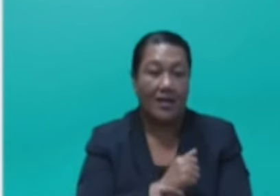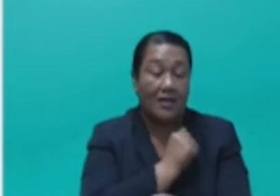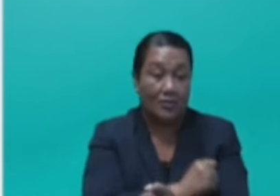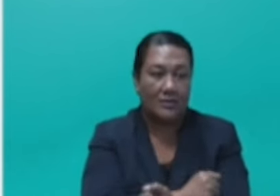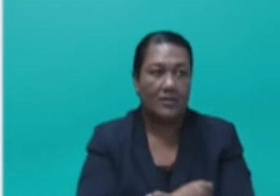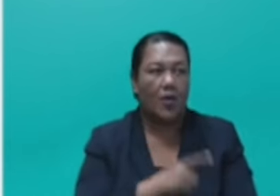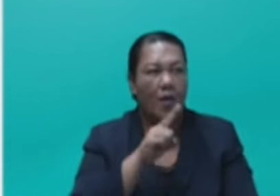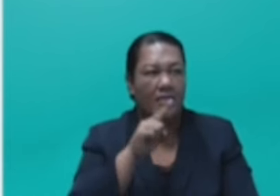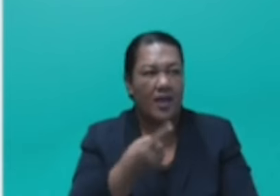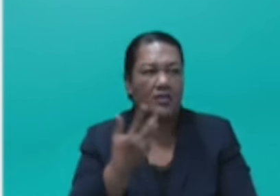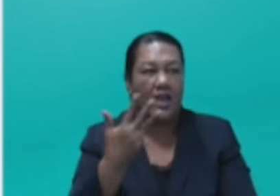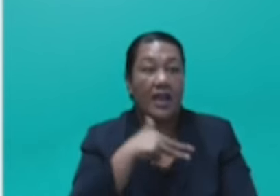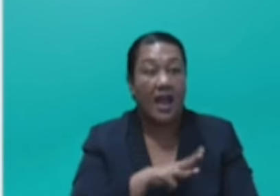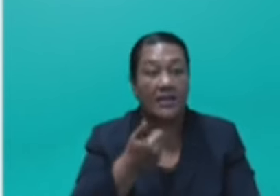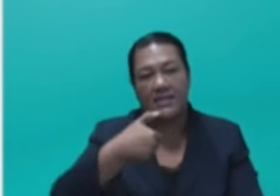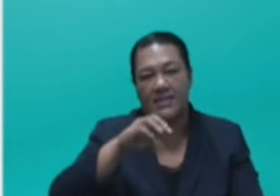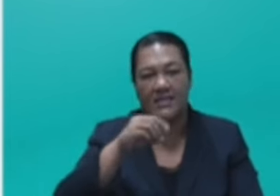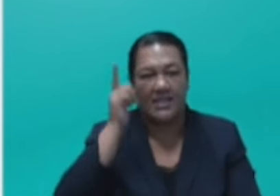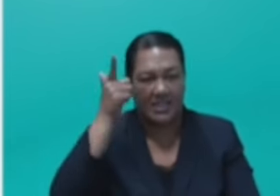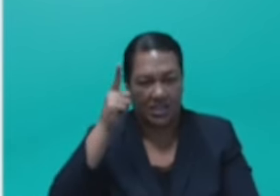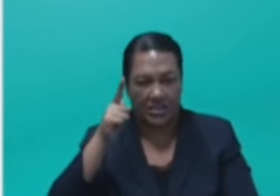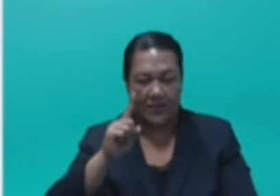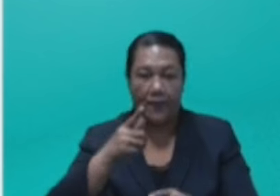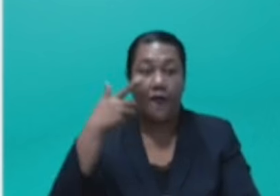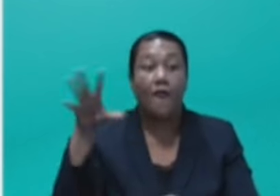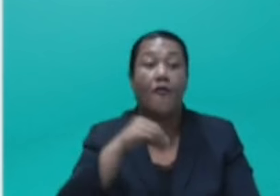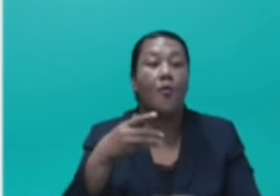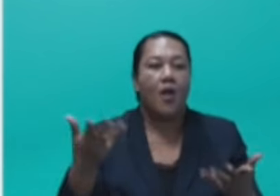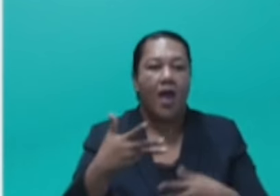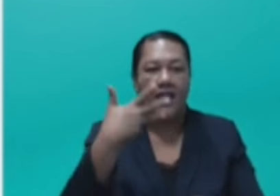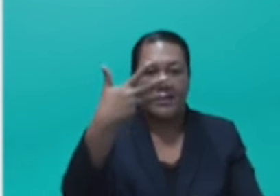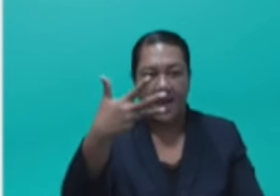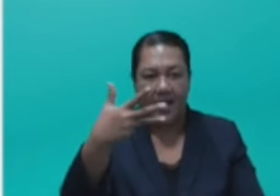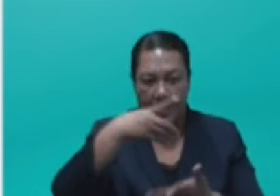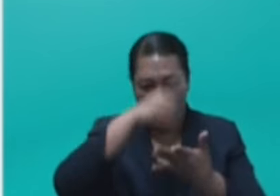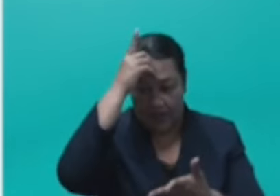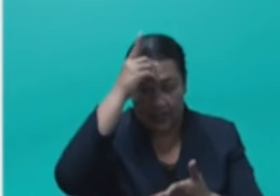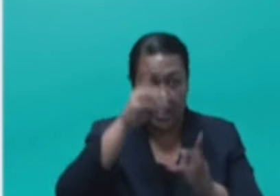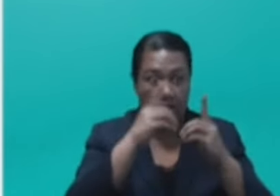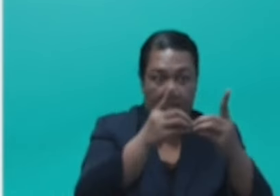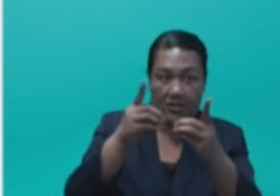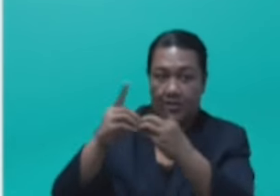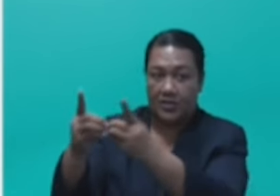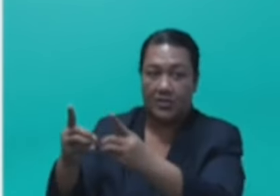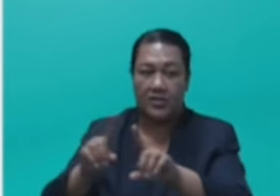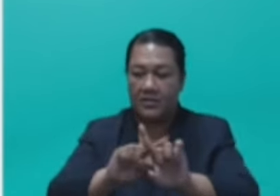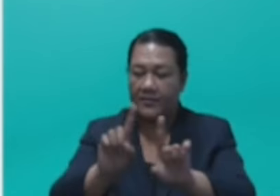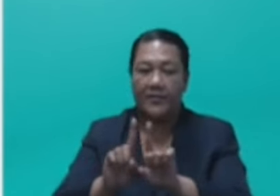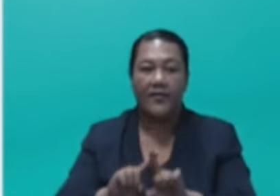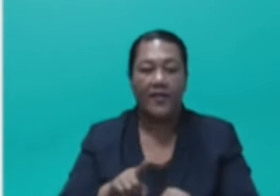,960 teachers from the 9 education districts who attended these organized trainings.